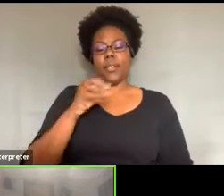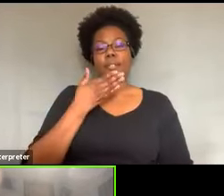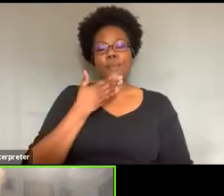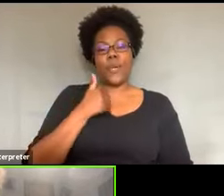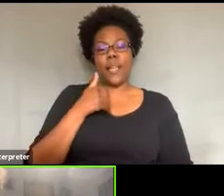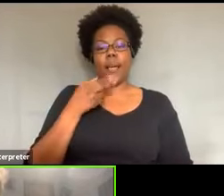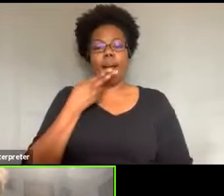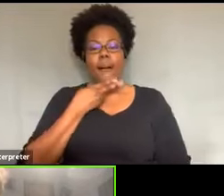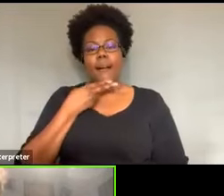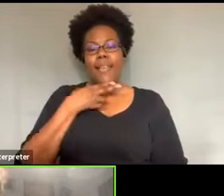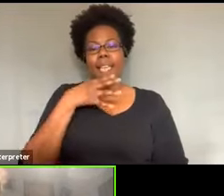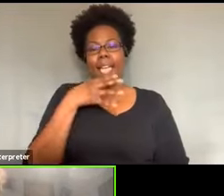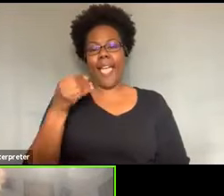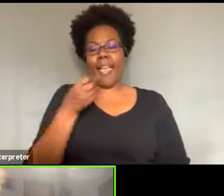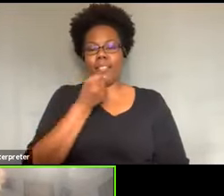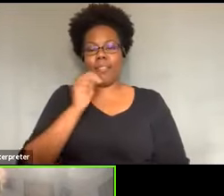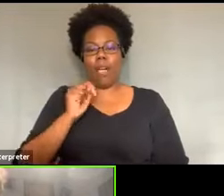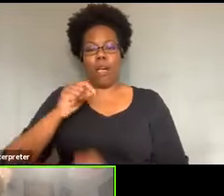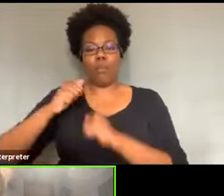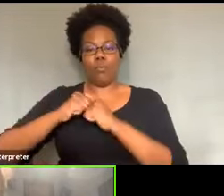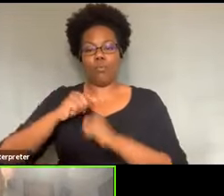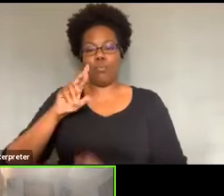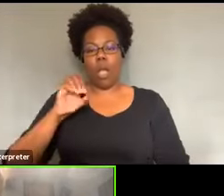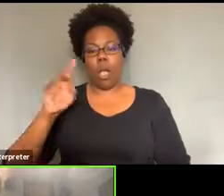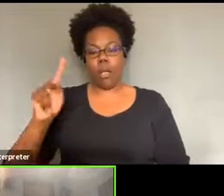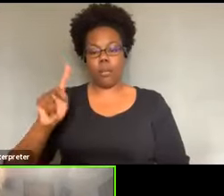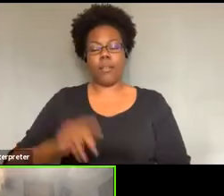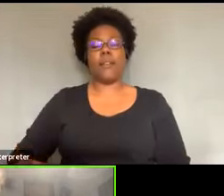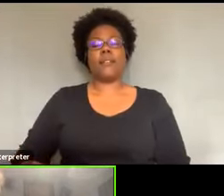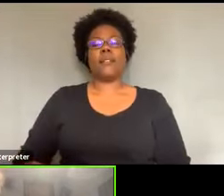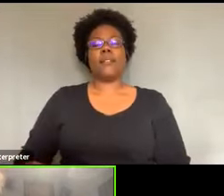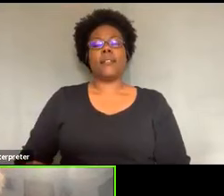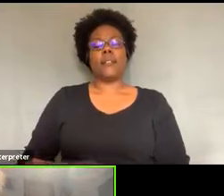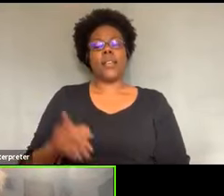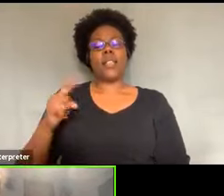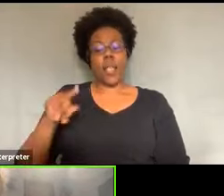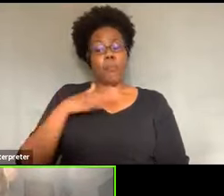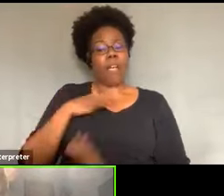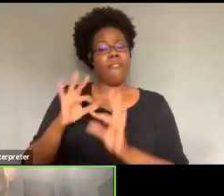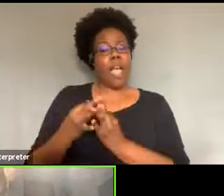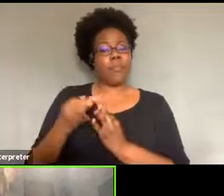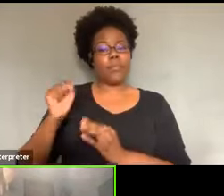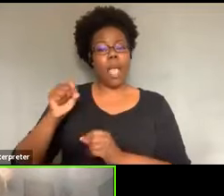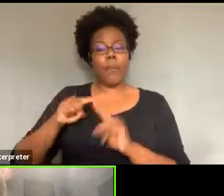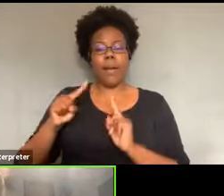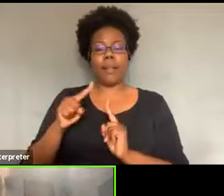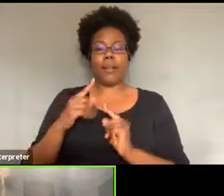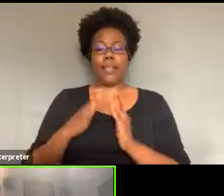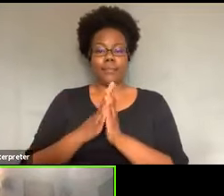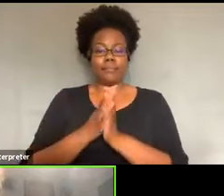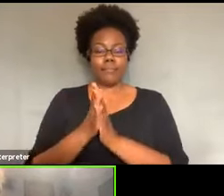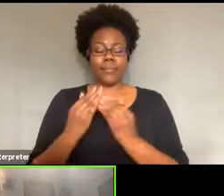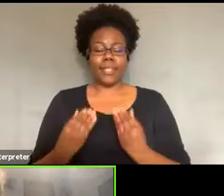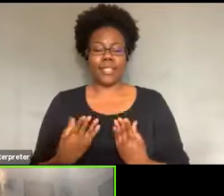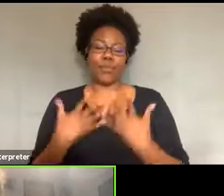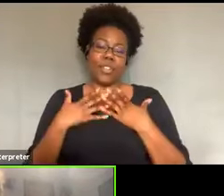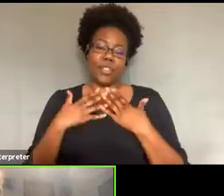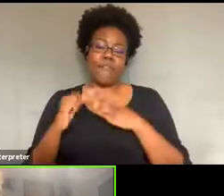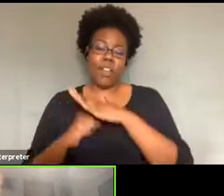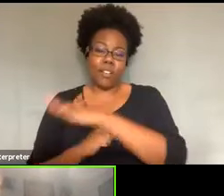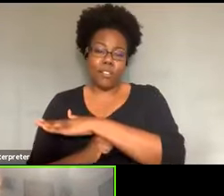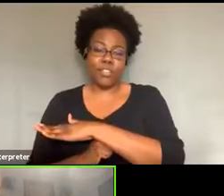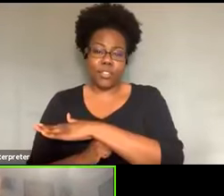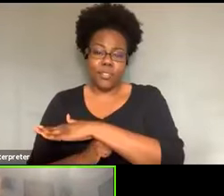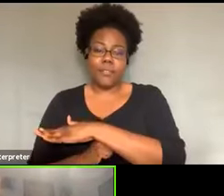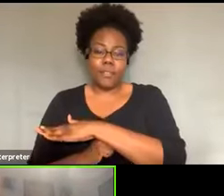are not only my favorite, they are another inspiration and, uh, foundation for our work. Uh, they